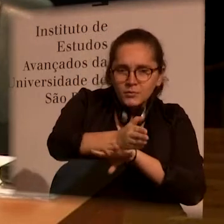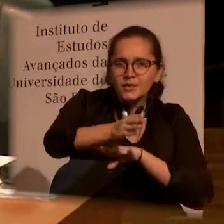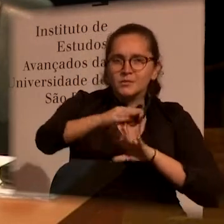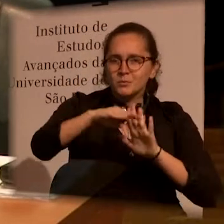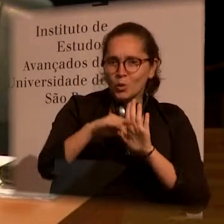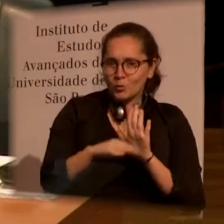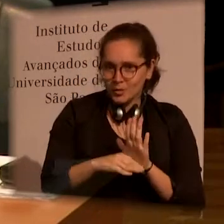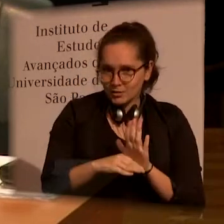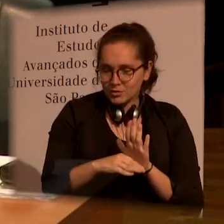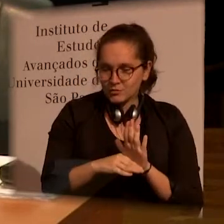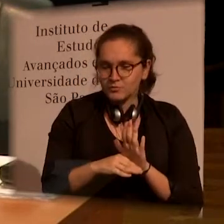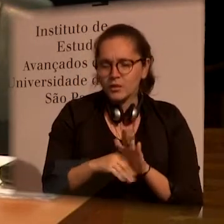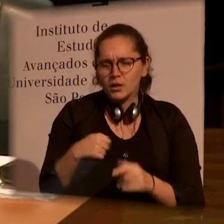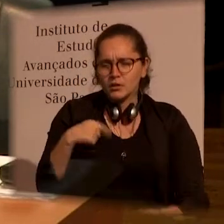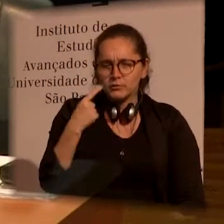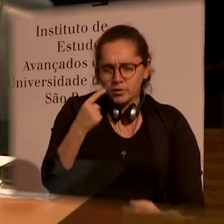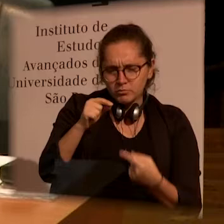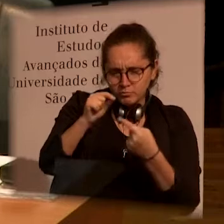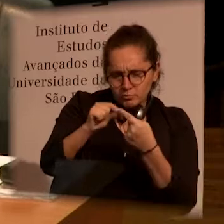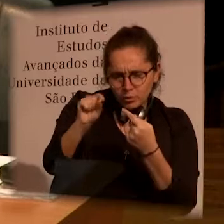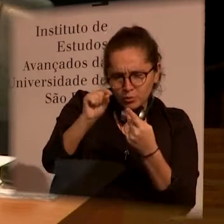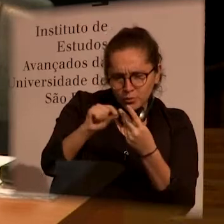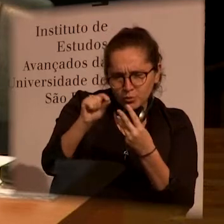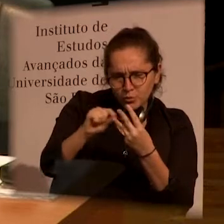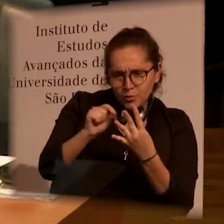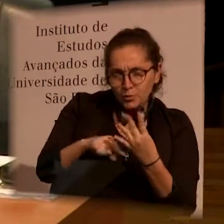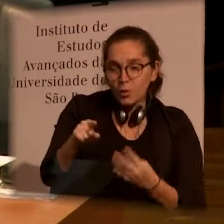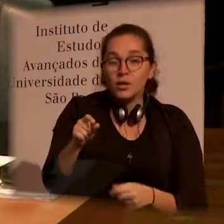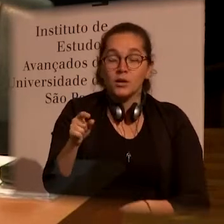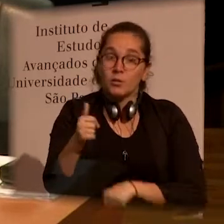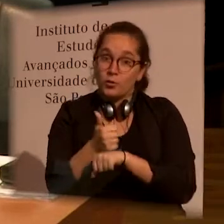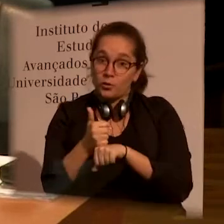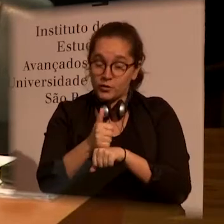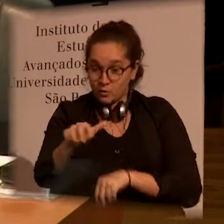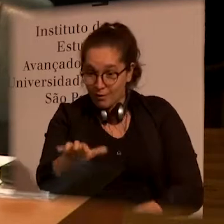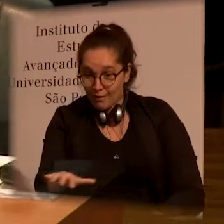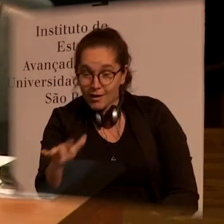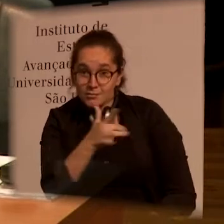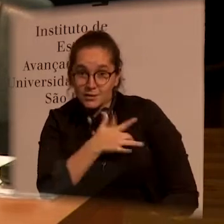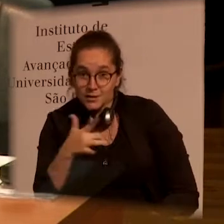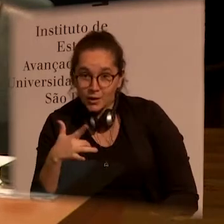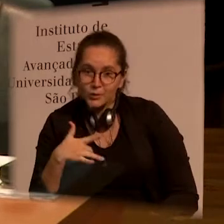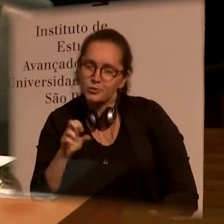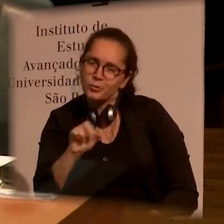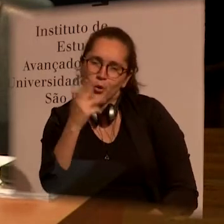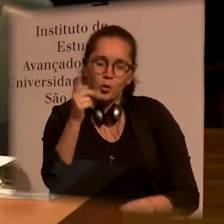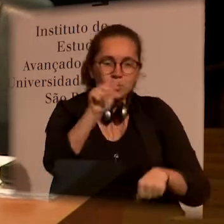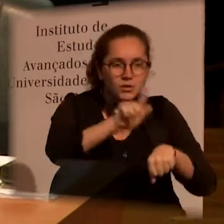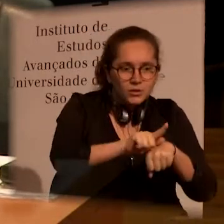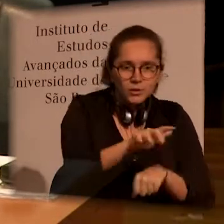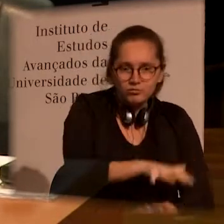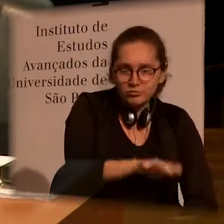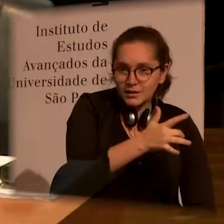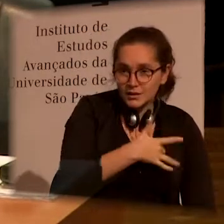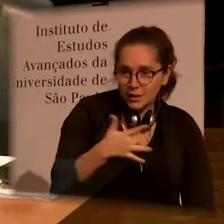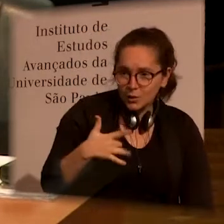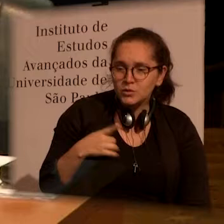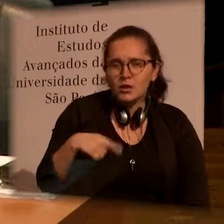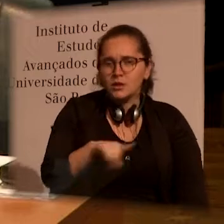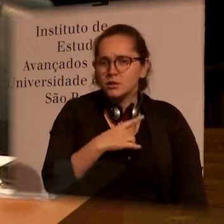maybe a programmatic dimension. Those spots where we as health professionals and or